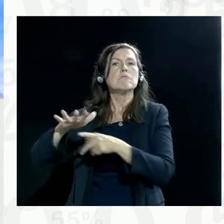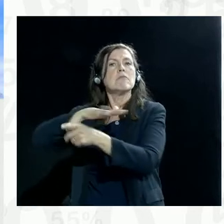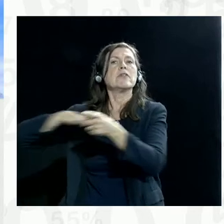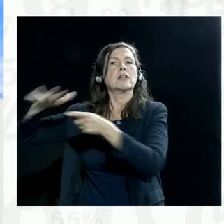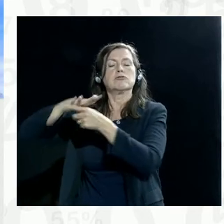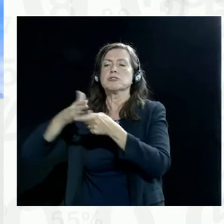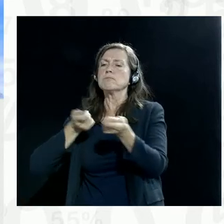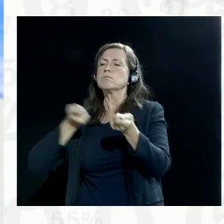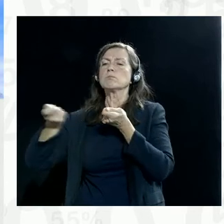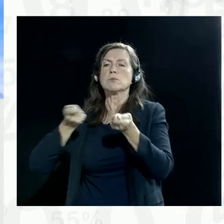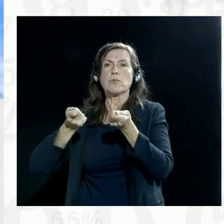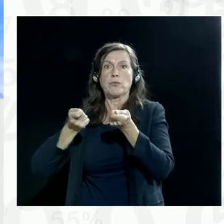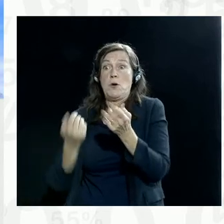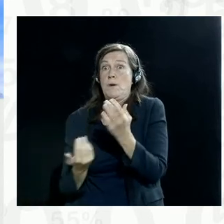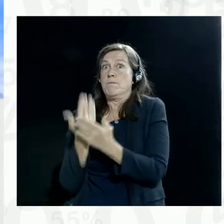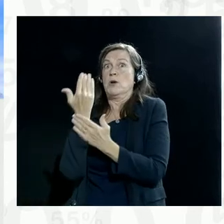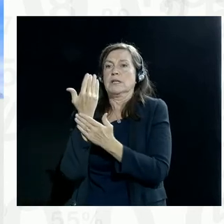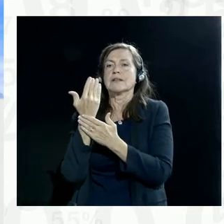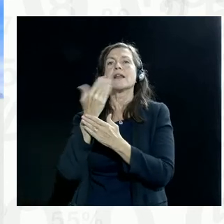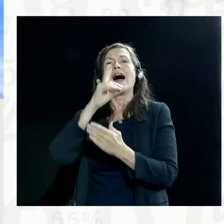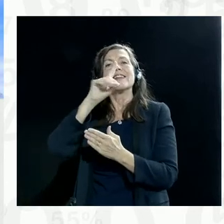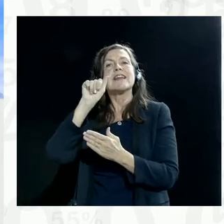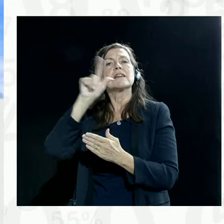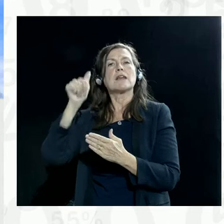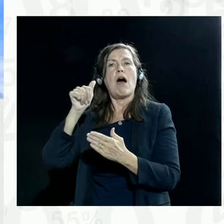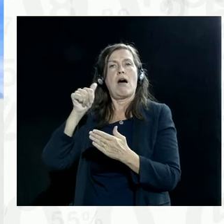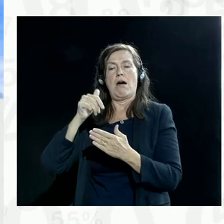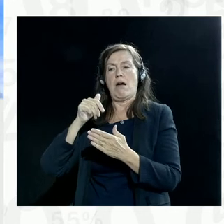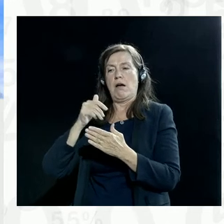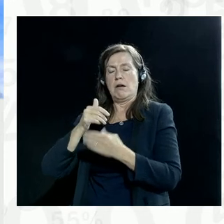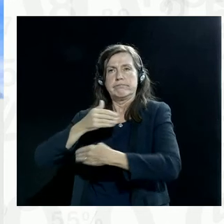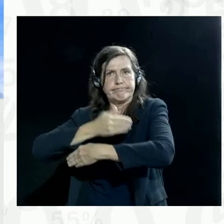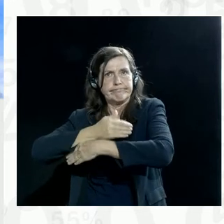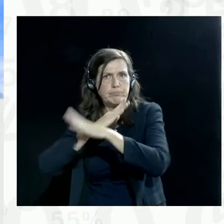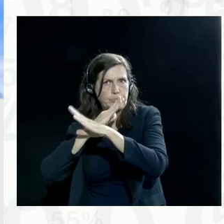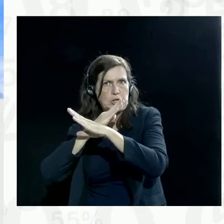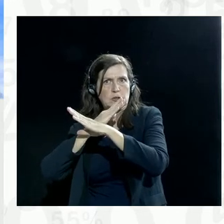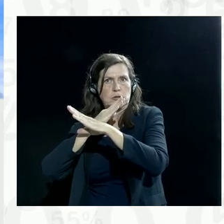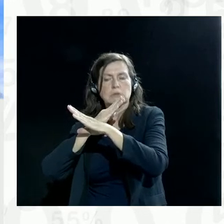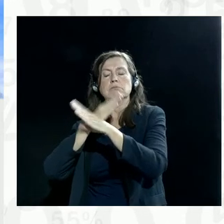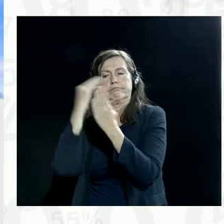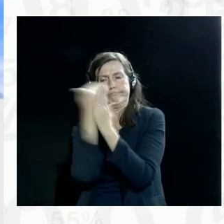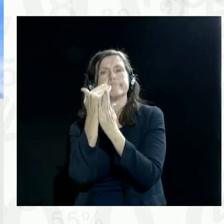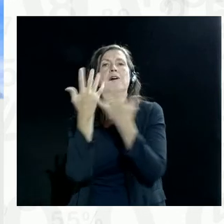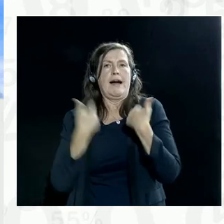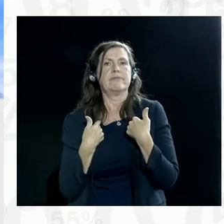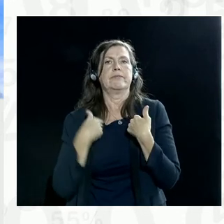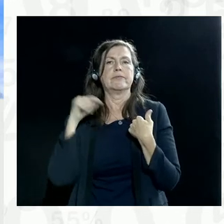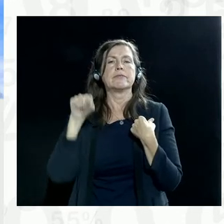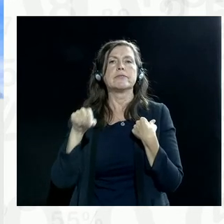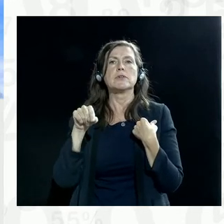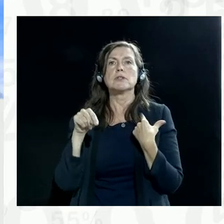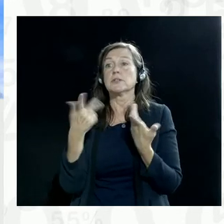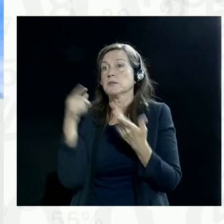modern data protection regime. And typically, what happens with, for example, national